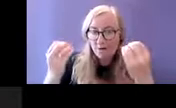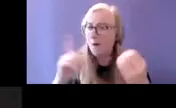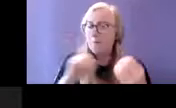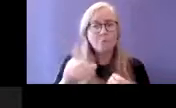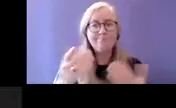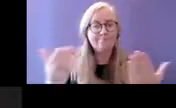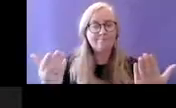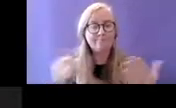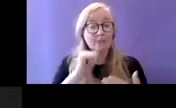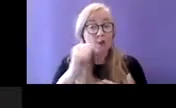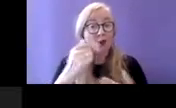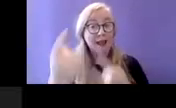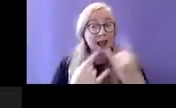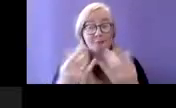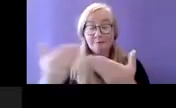tantrums